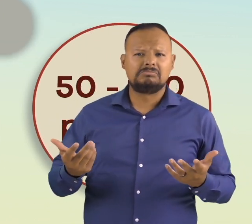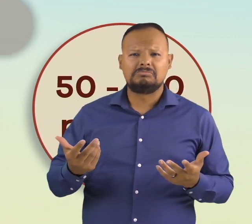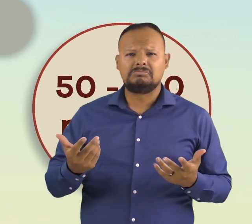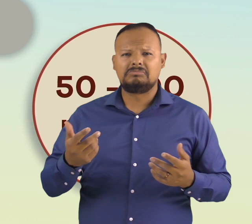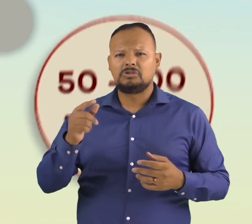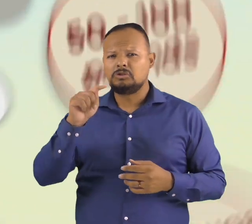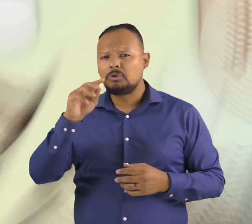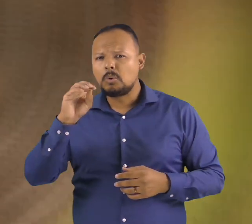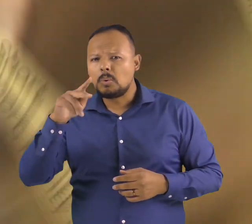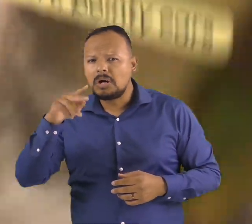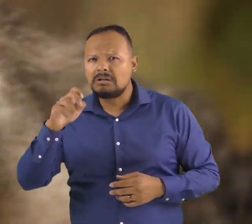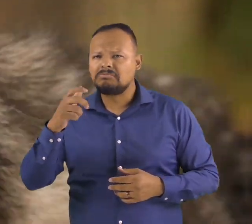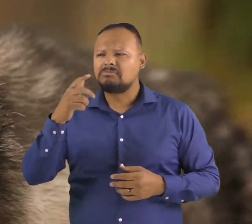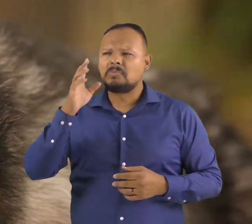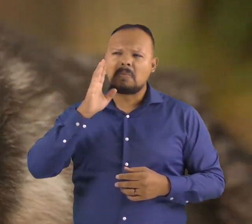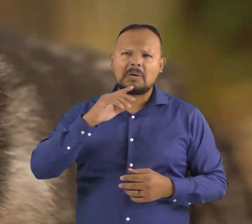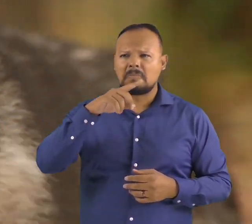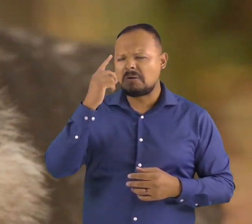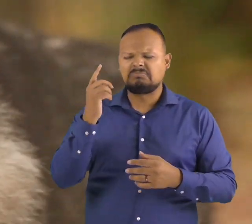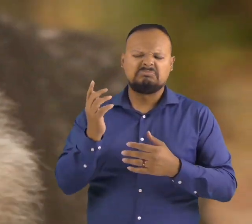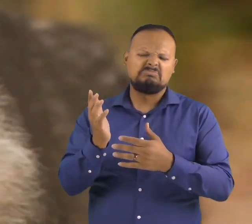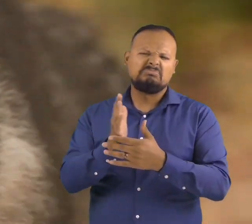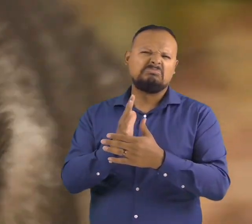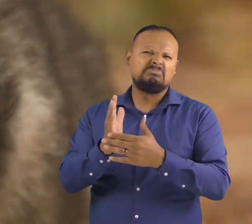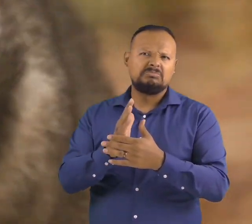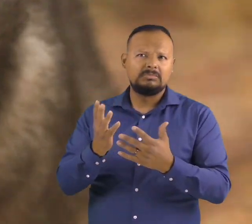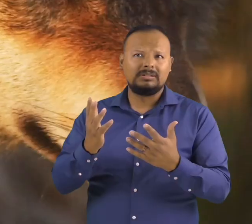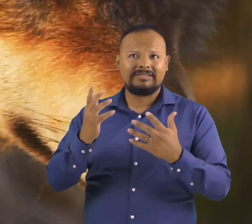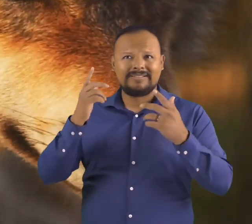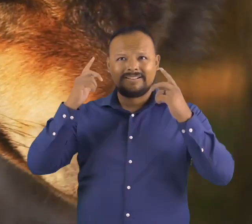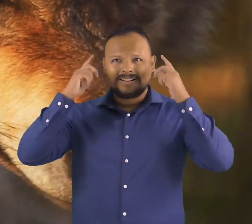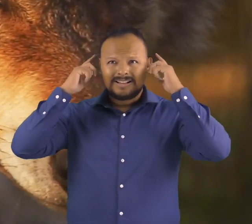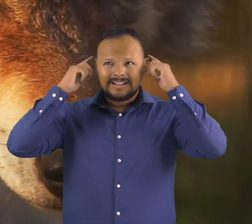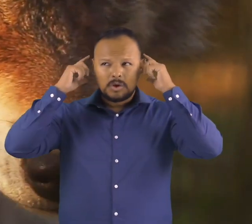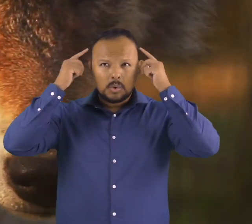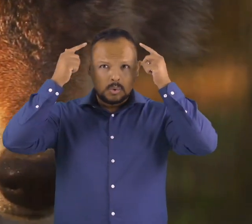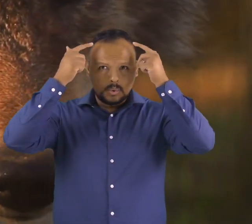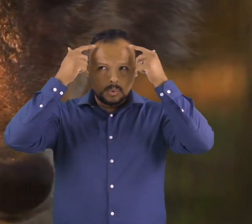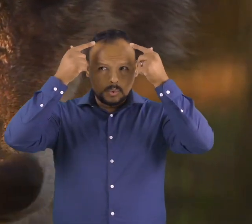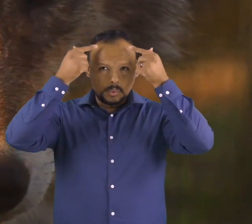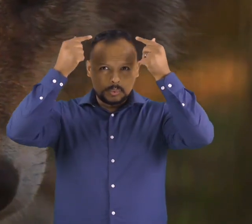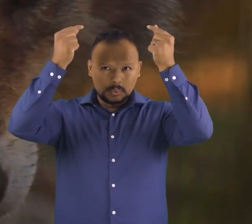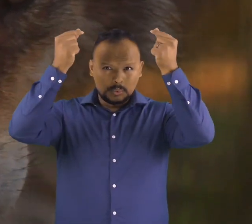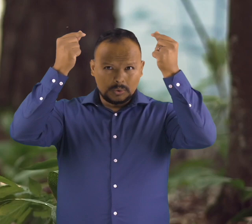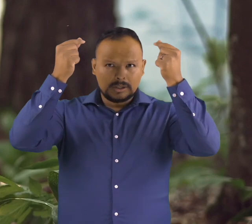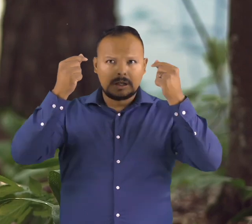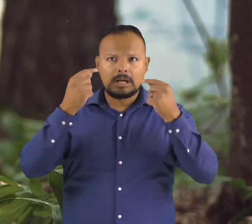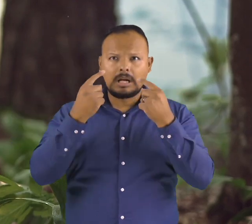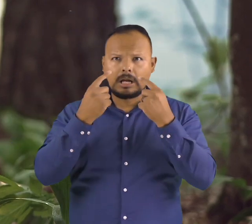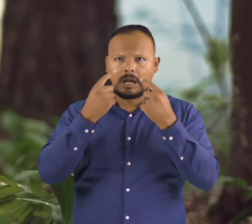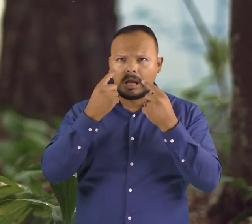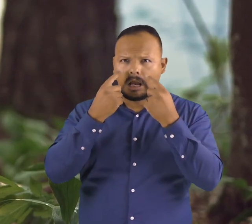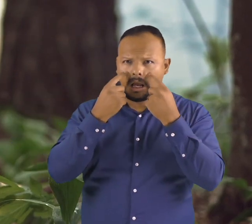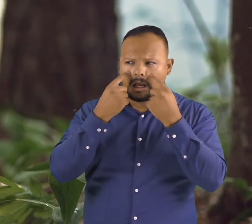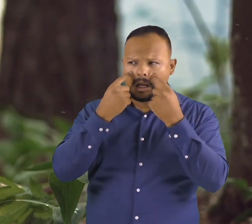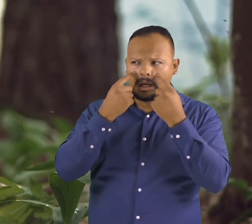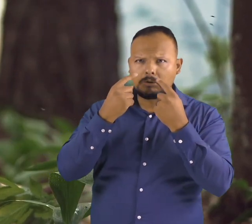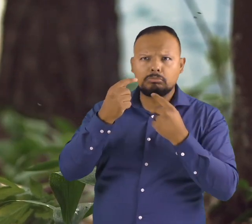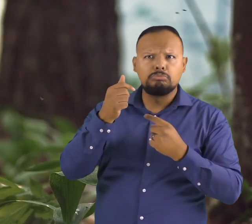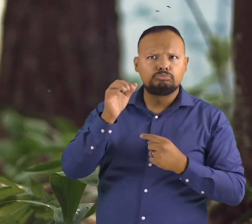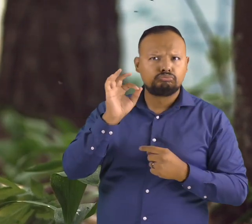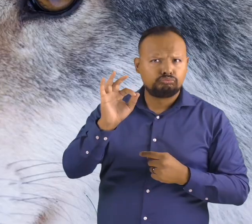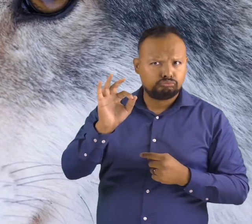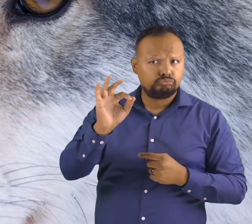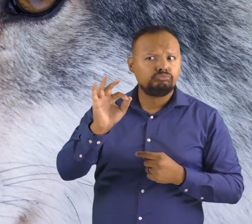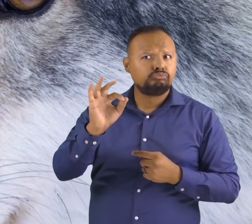and black. Wolves have short, pointy ears and good eyesight. While they can't see as far as a